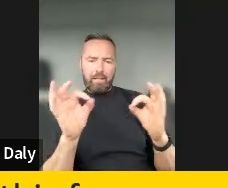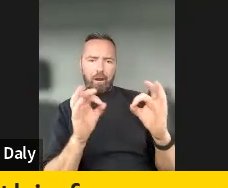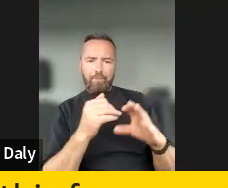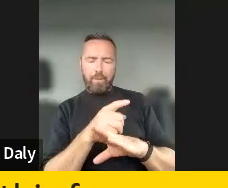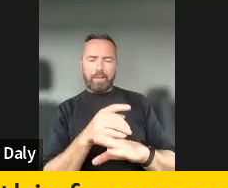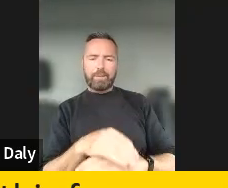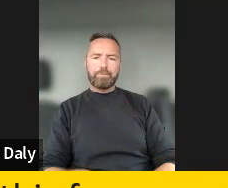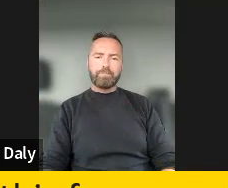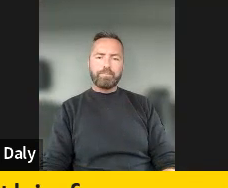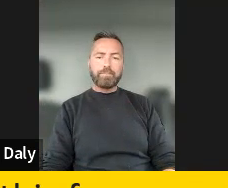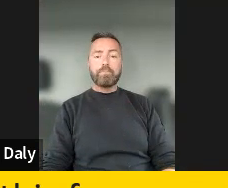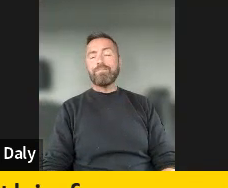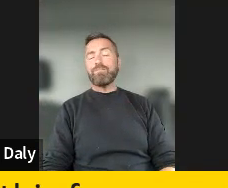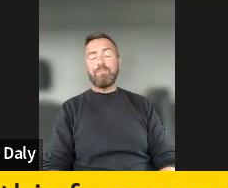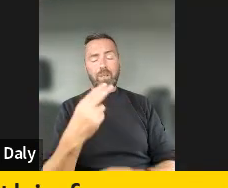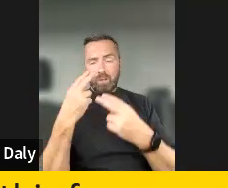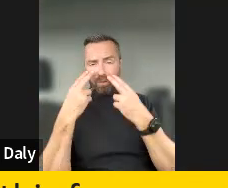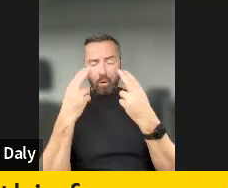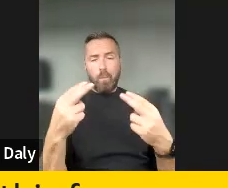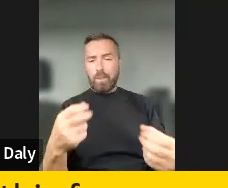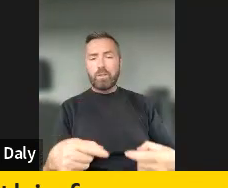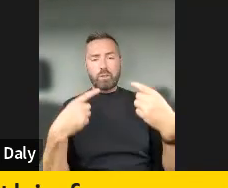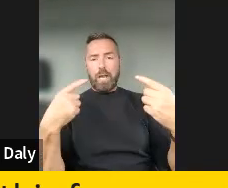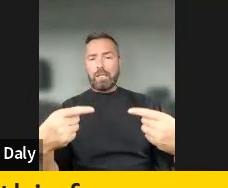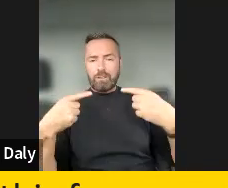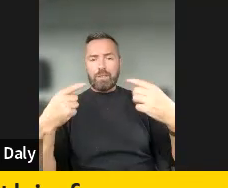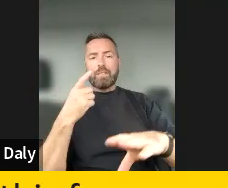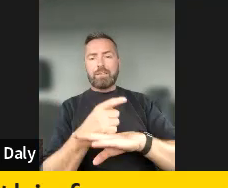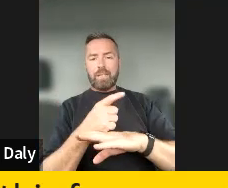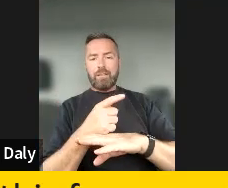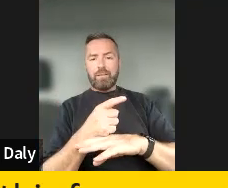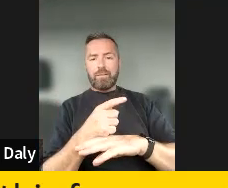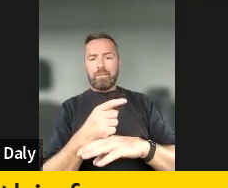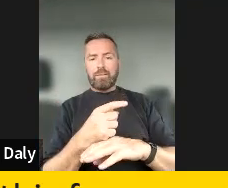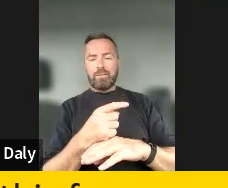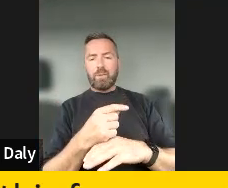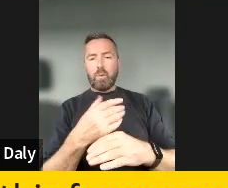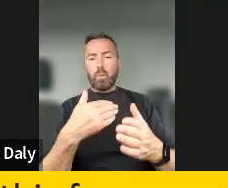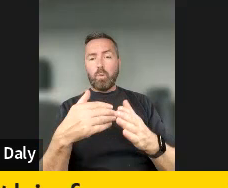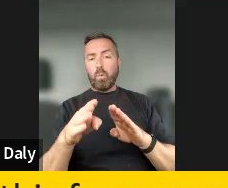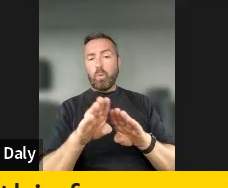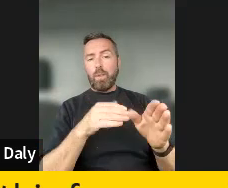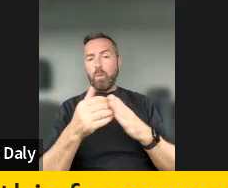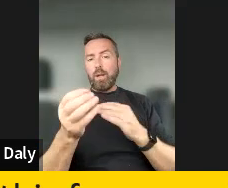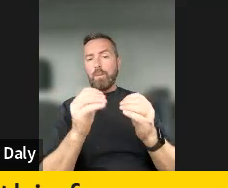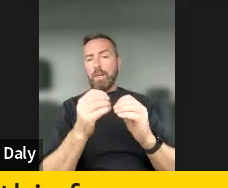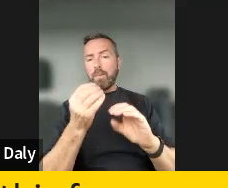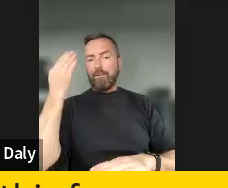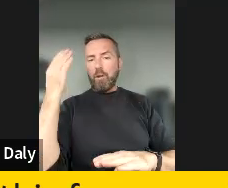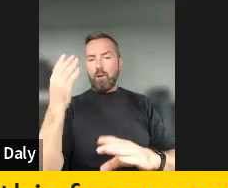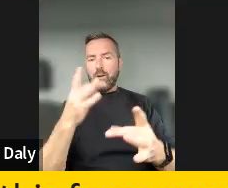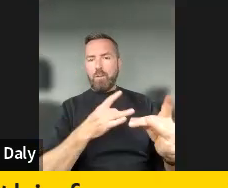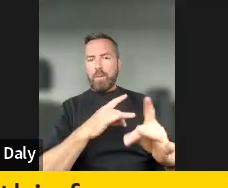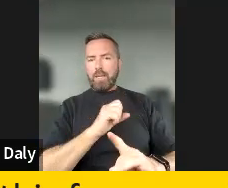usual challenges, um, that while the challenges, go along with what I said before. So ensuring cyber